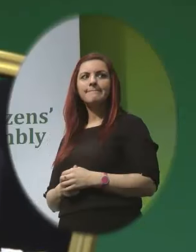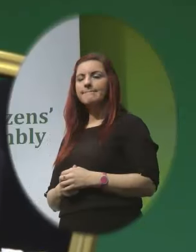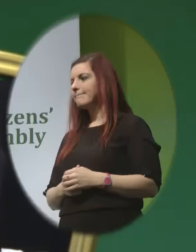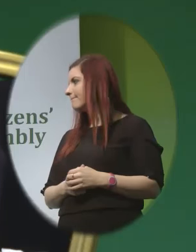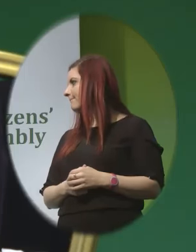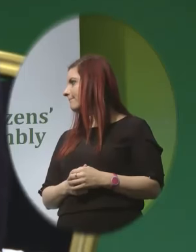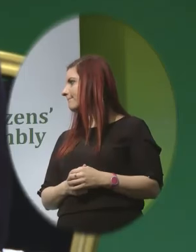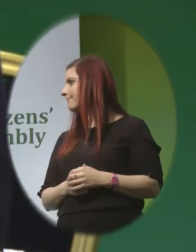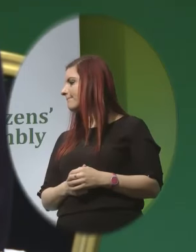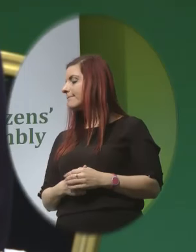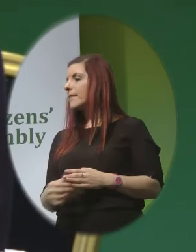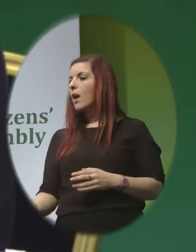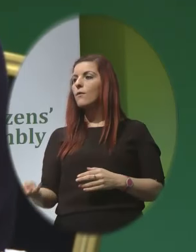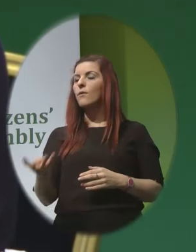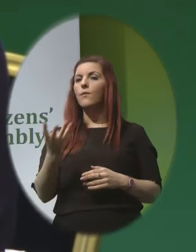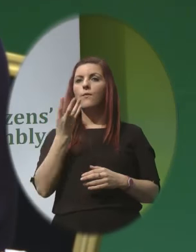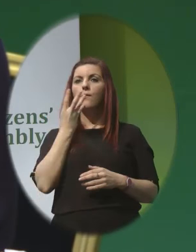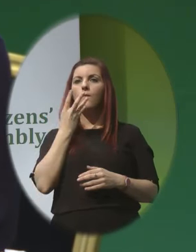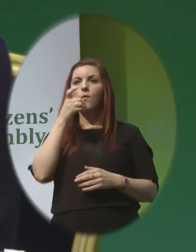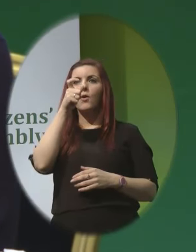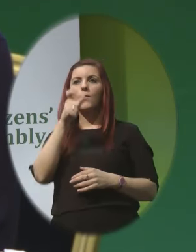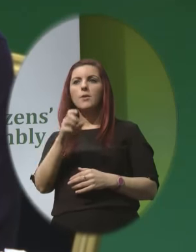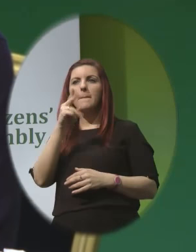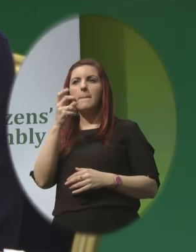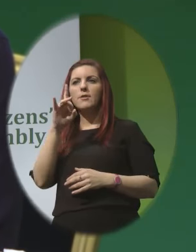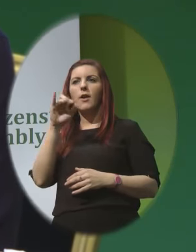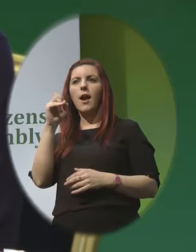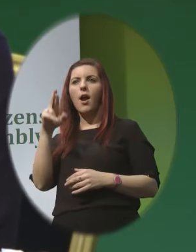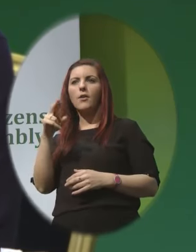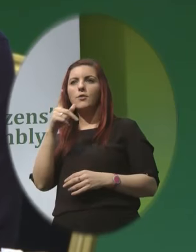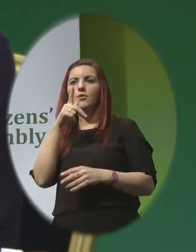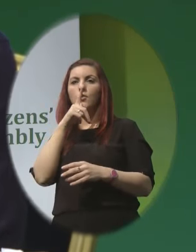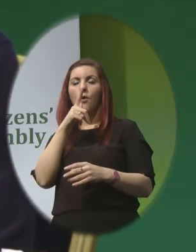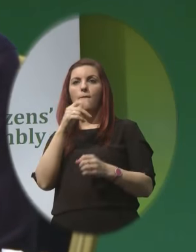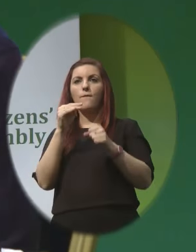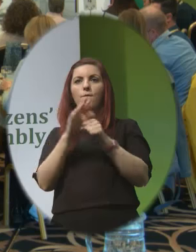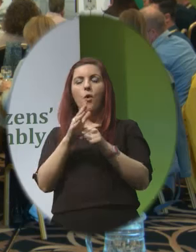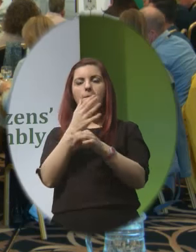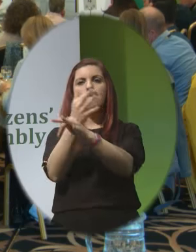our fourth speaker in this session is Patrick Carr on behalf of Family and Life